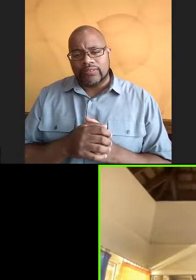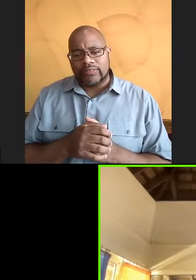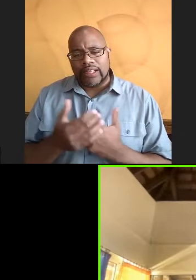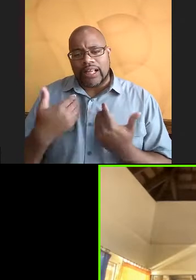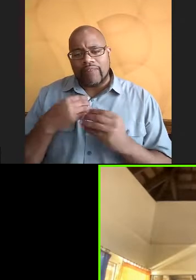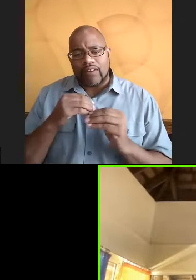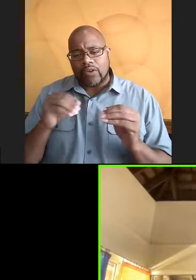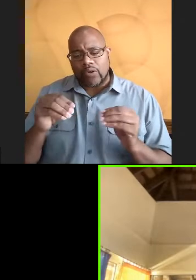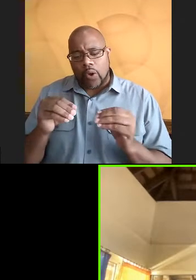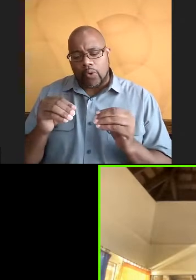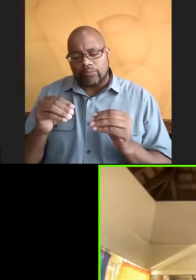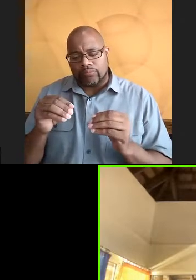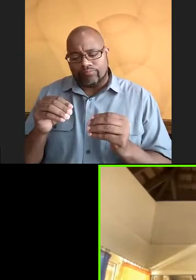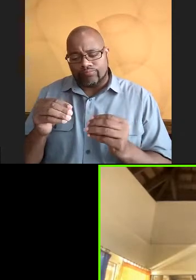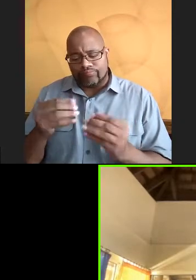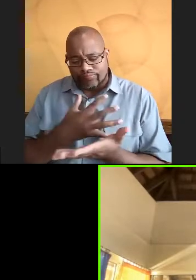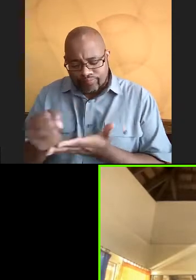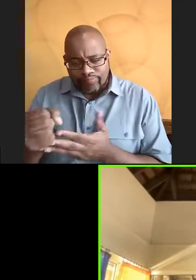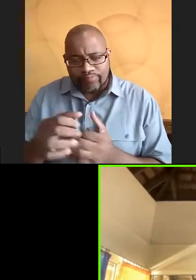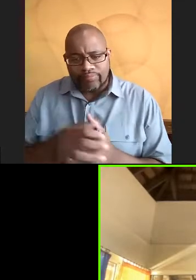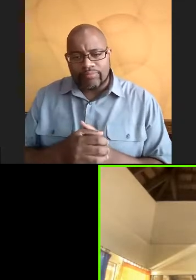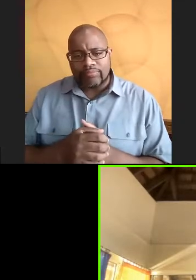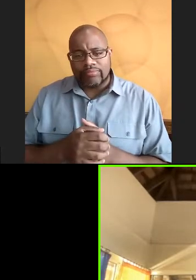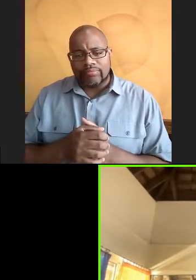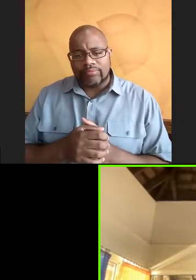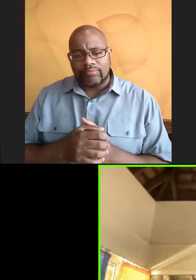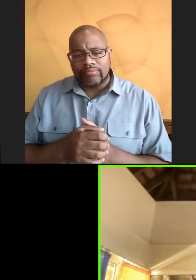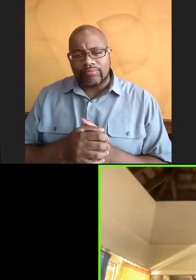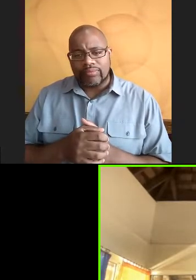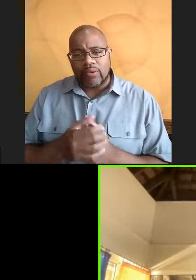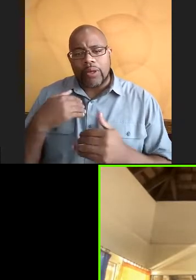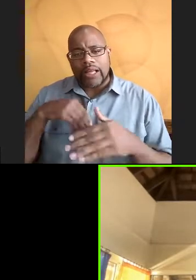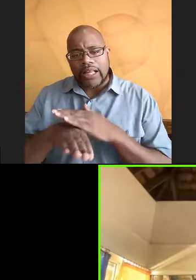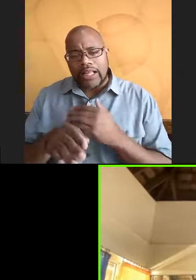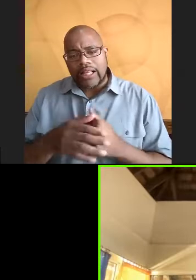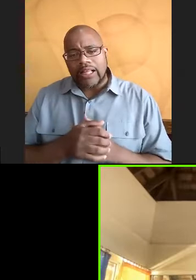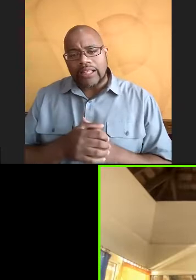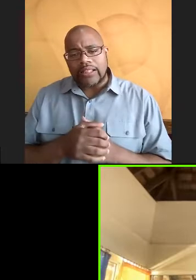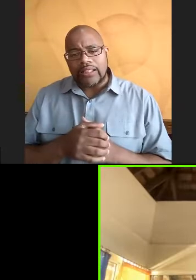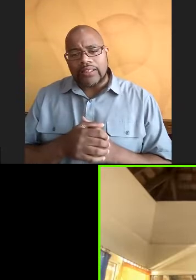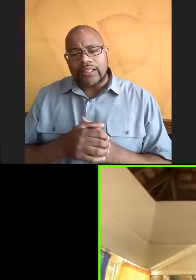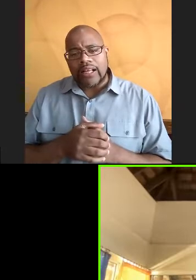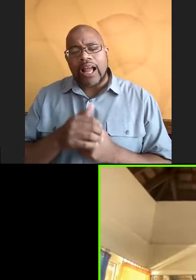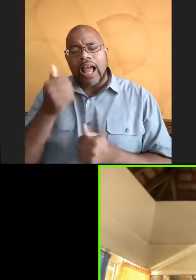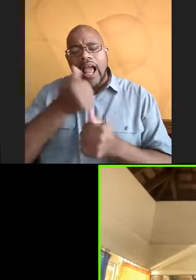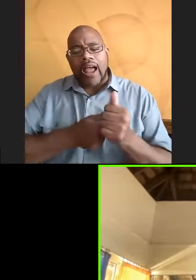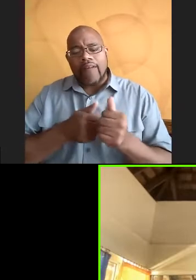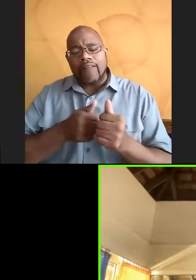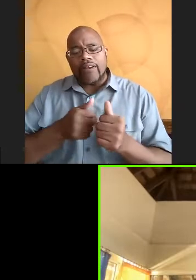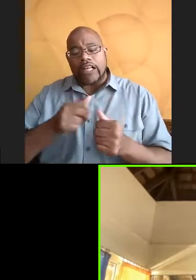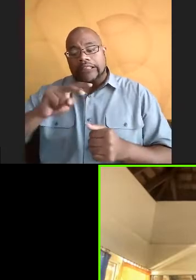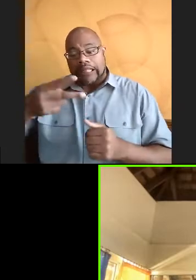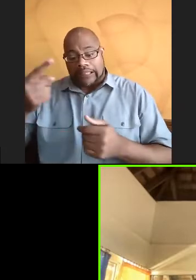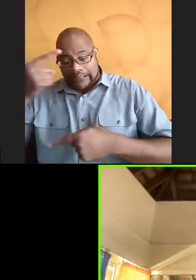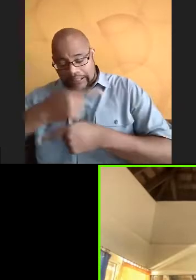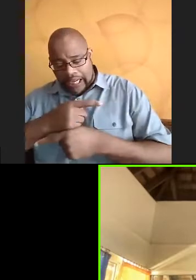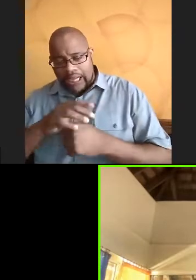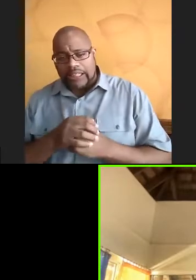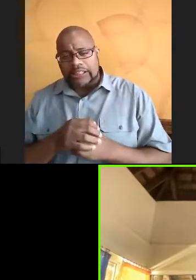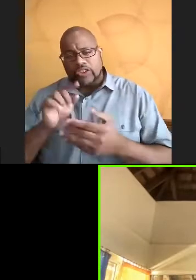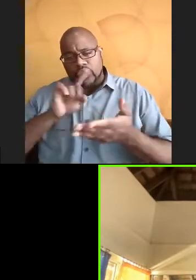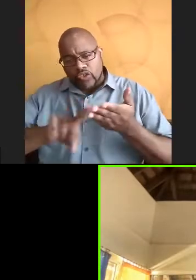herbivory. And then we have the last cage, which we go in, my team goes in every other day to kind of cut